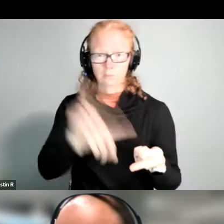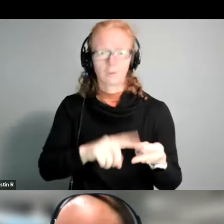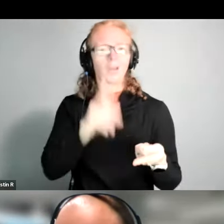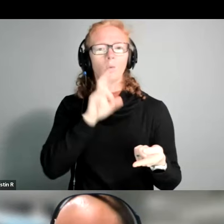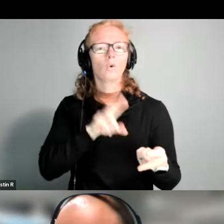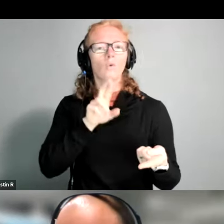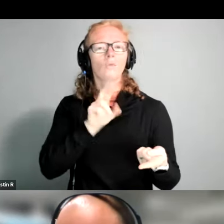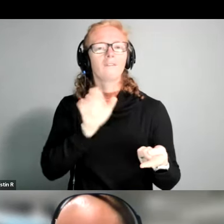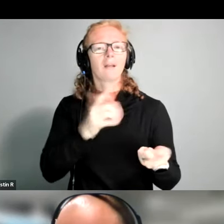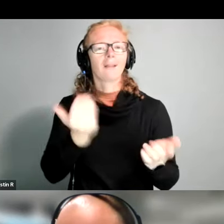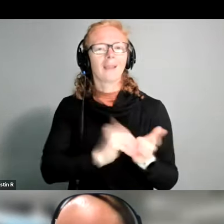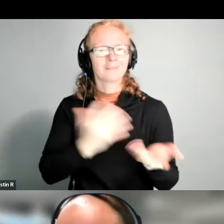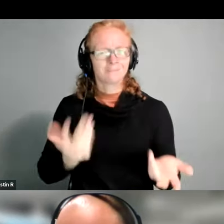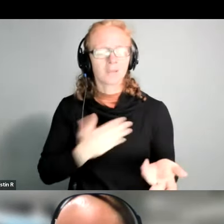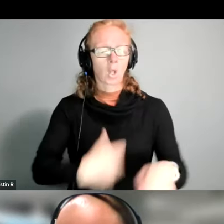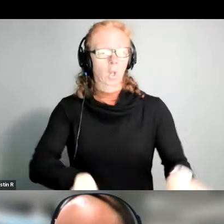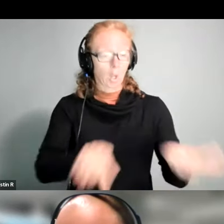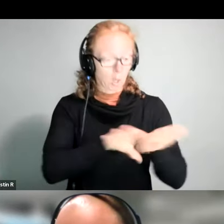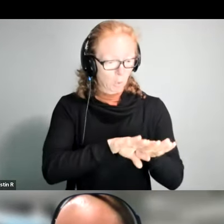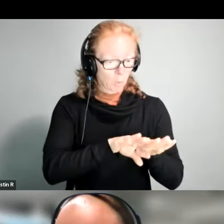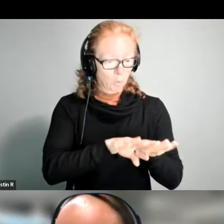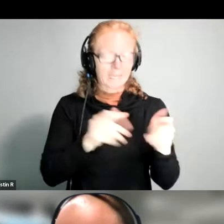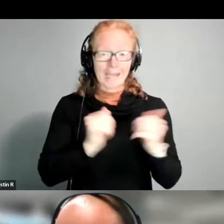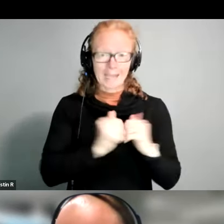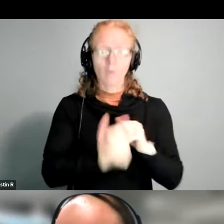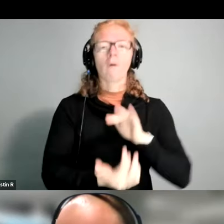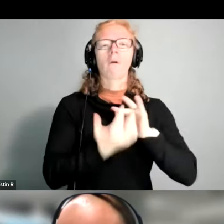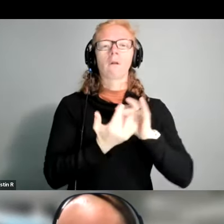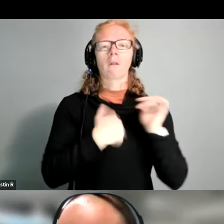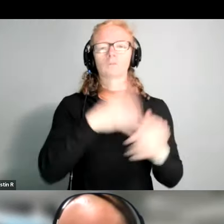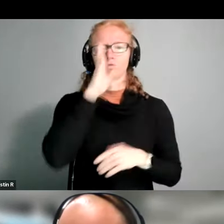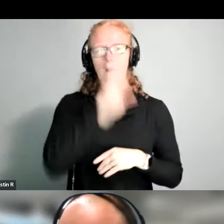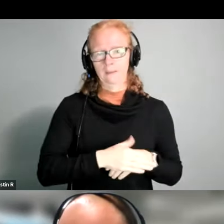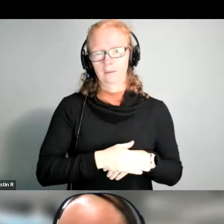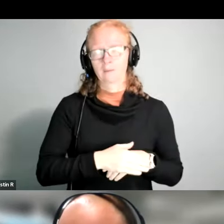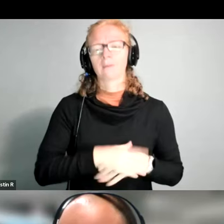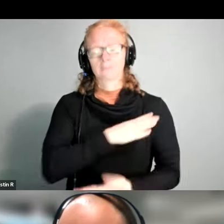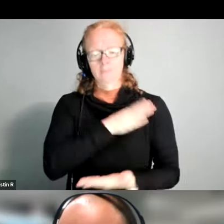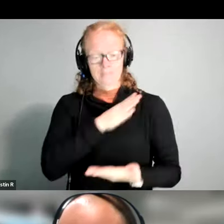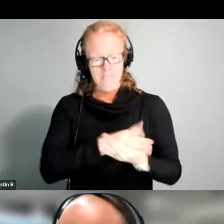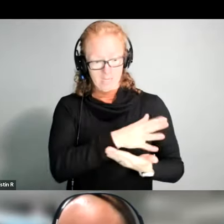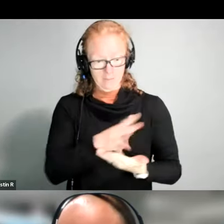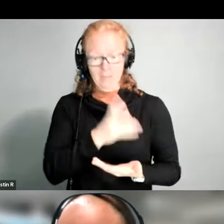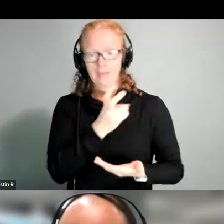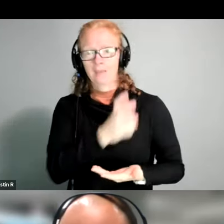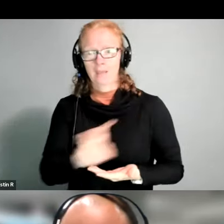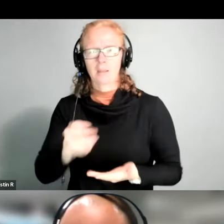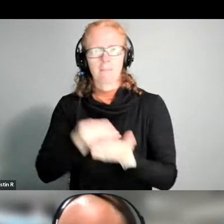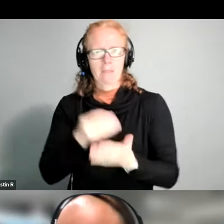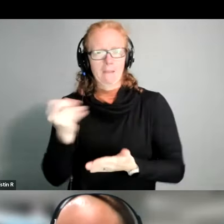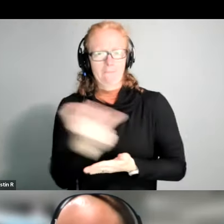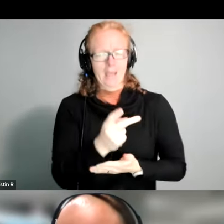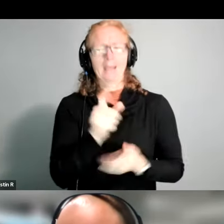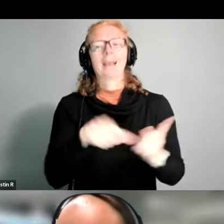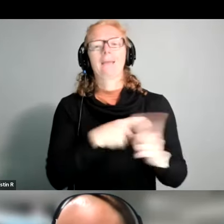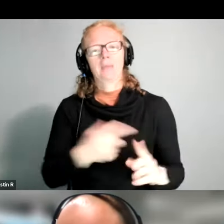refill so if you do want to close that out you do need to contact us so we can you know stop that process and refund you any remaining balance on